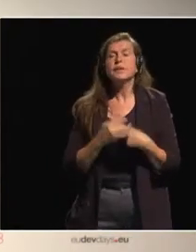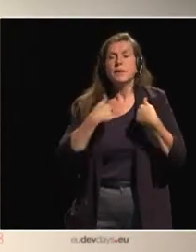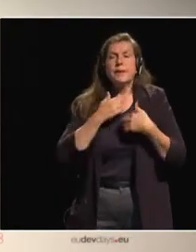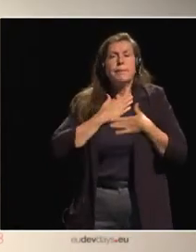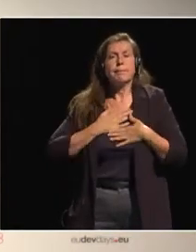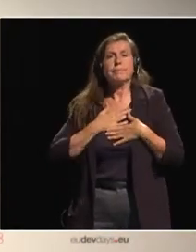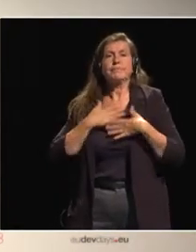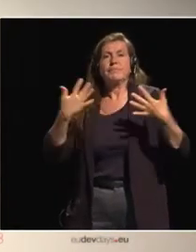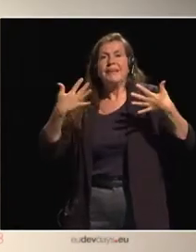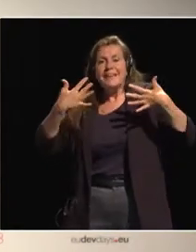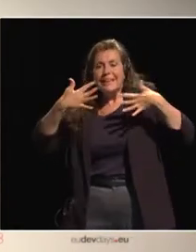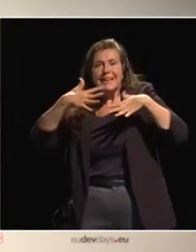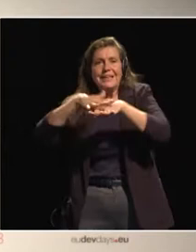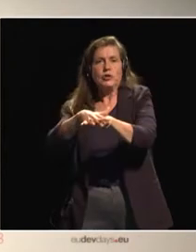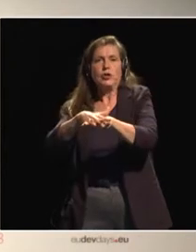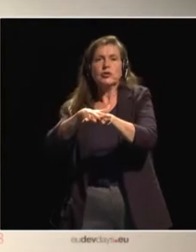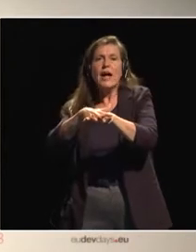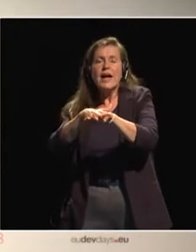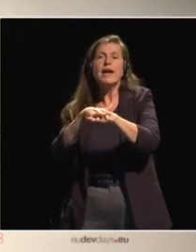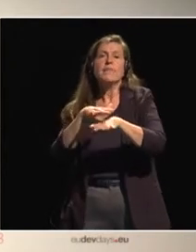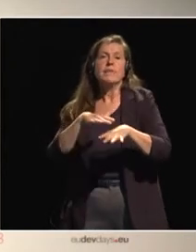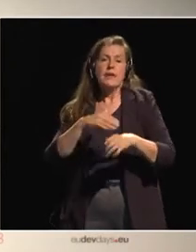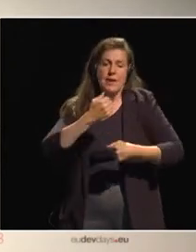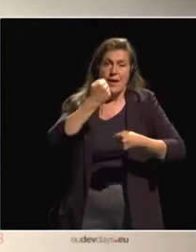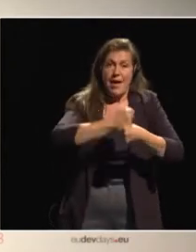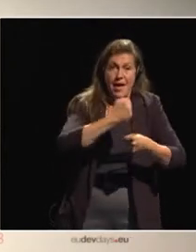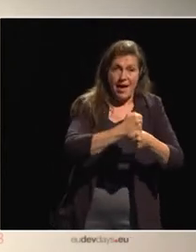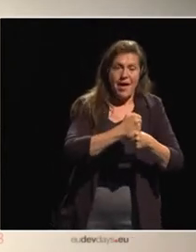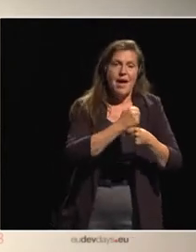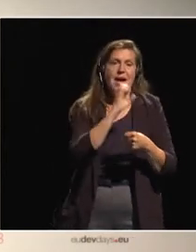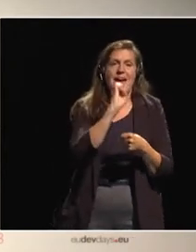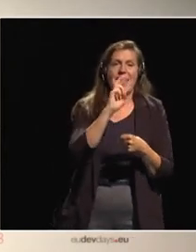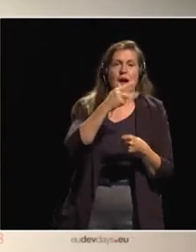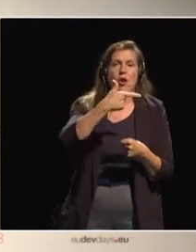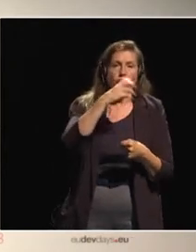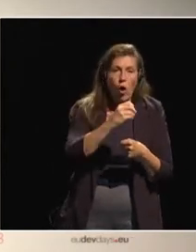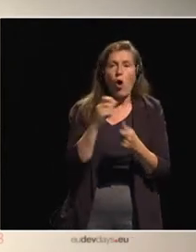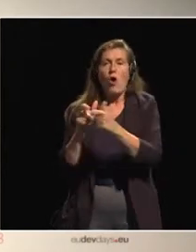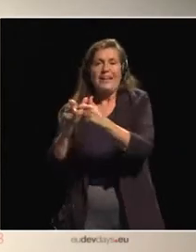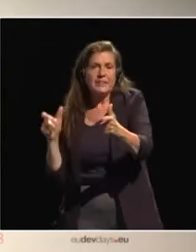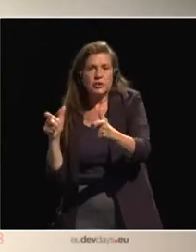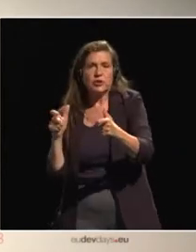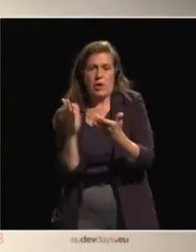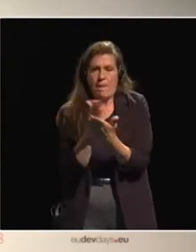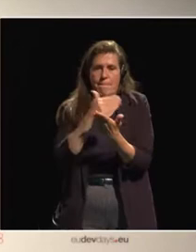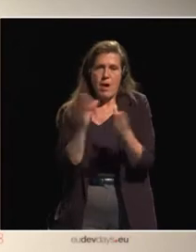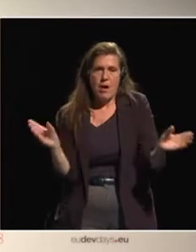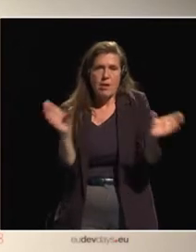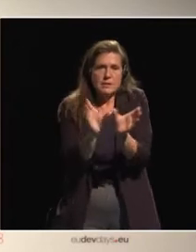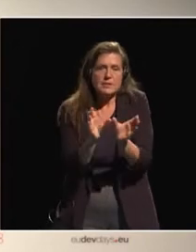agro-industrial parks. Why we always call agriculture and